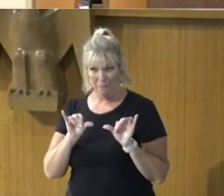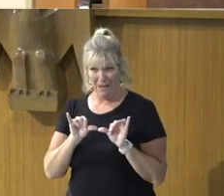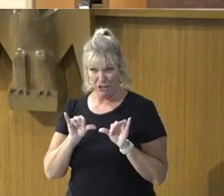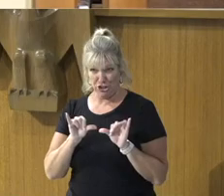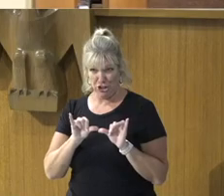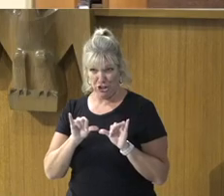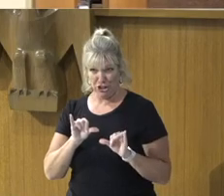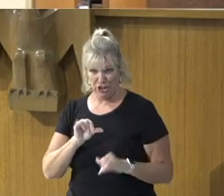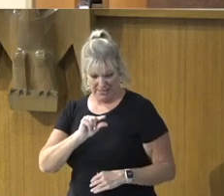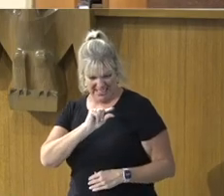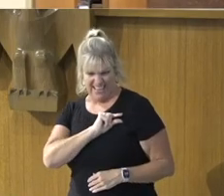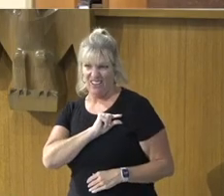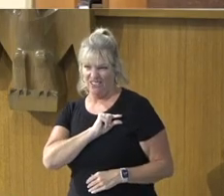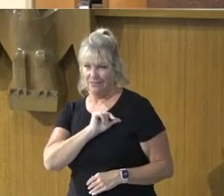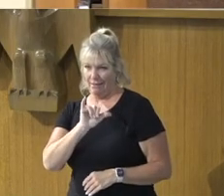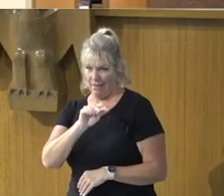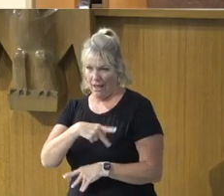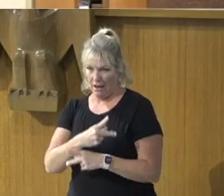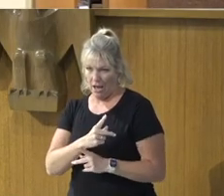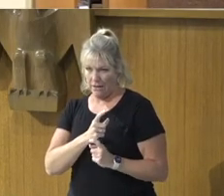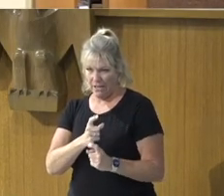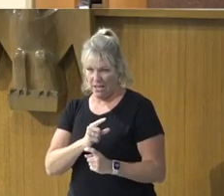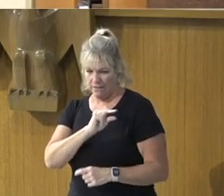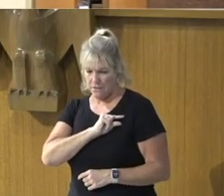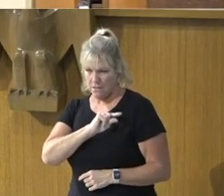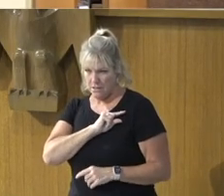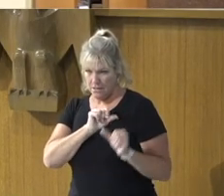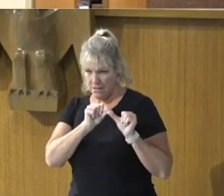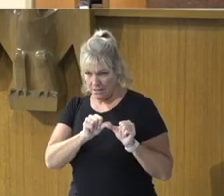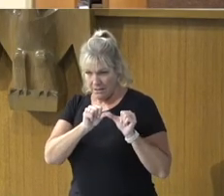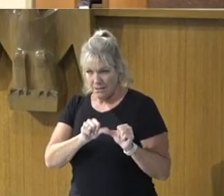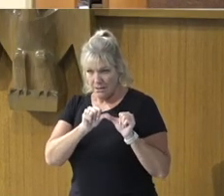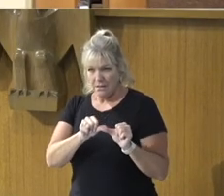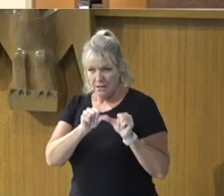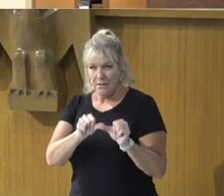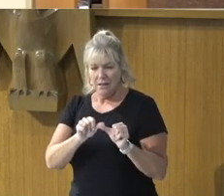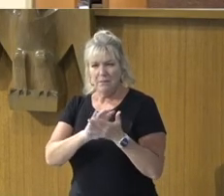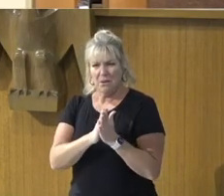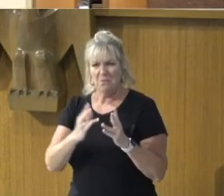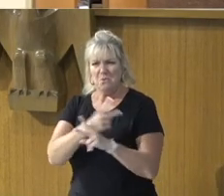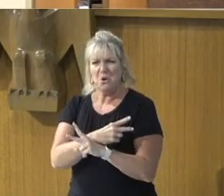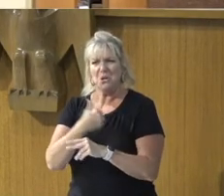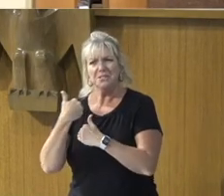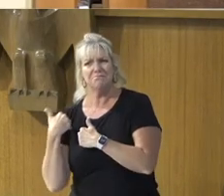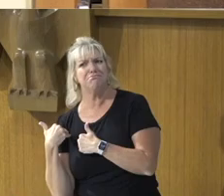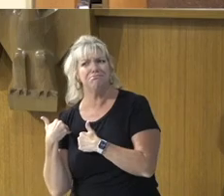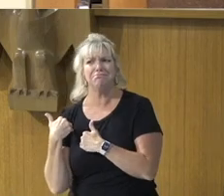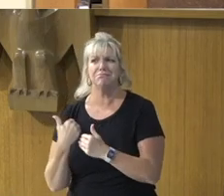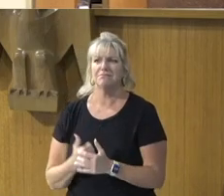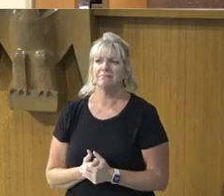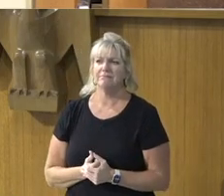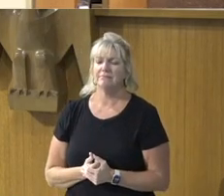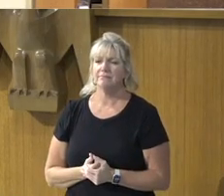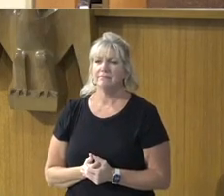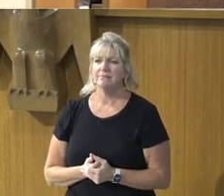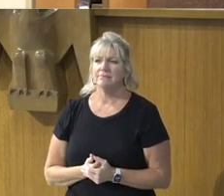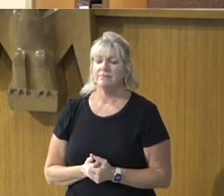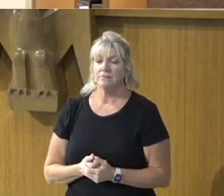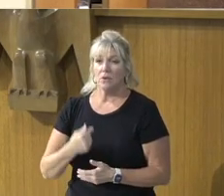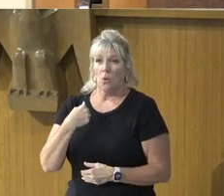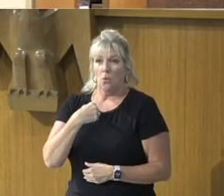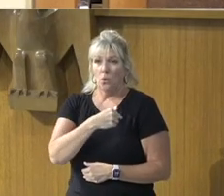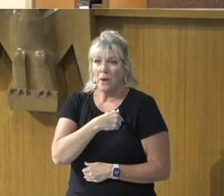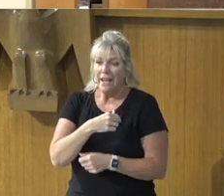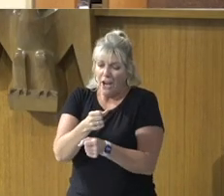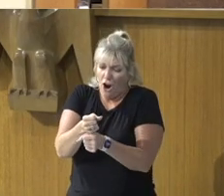gift that keeps on giving, It can be a real killer, For created as, We are, To love